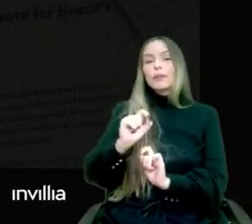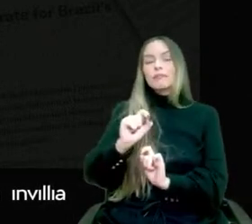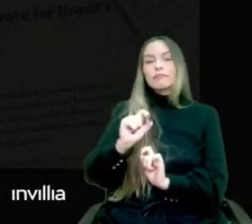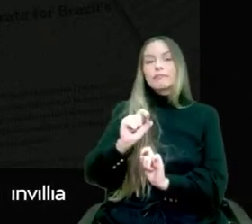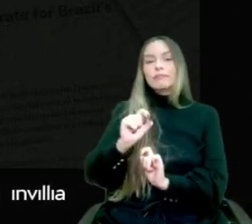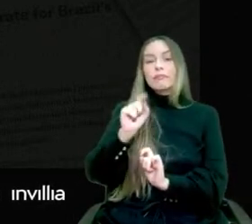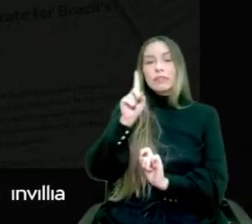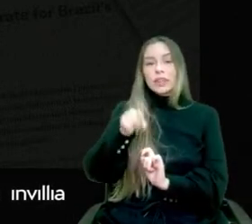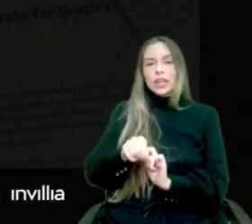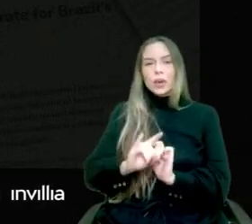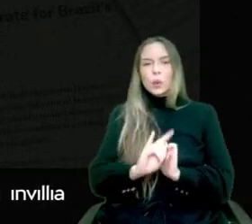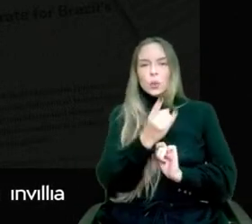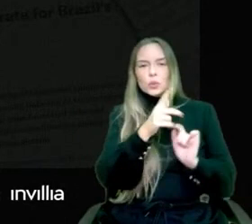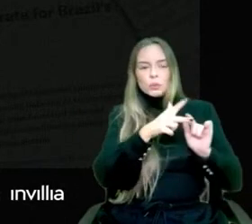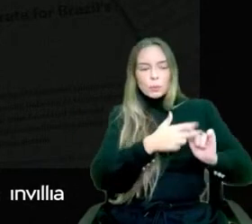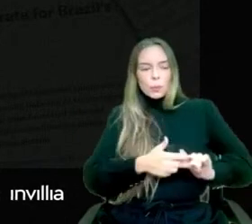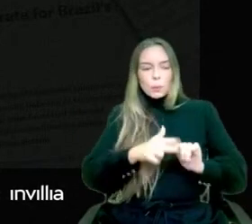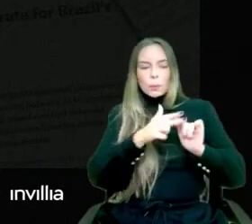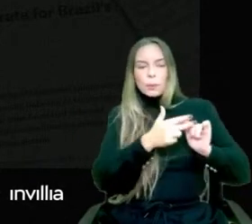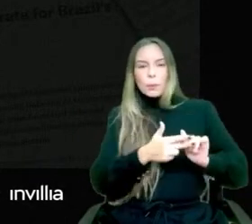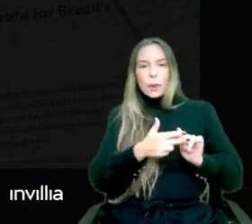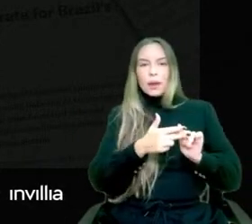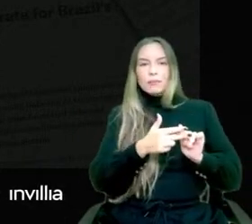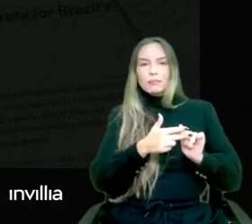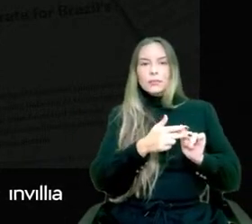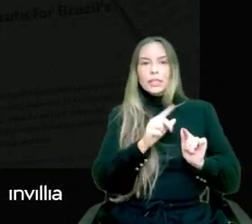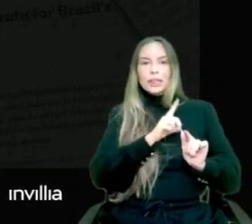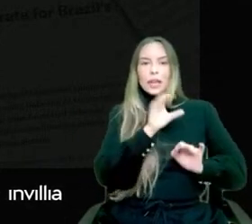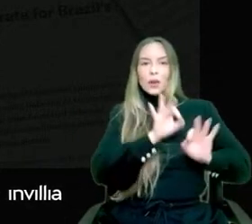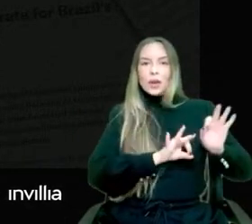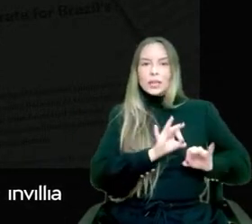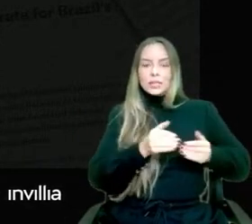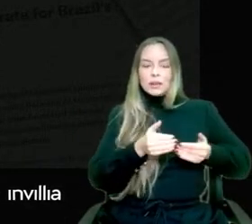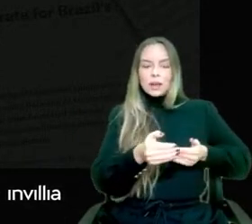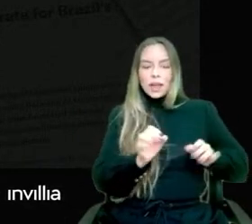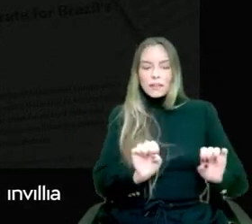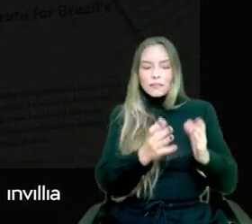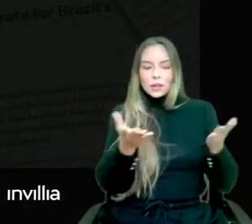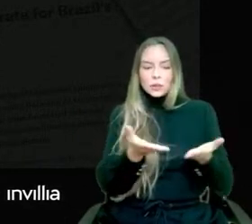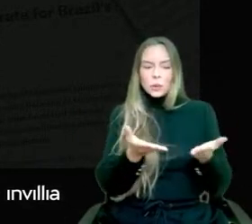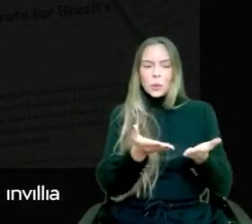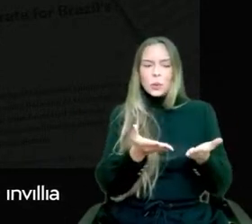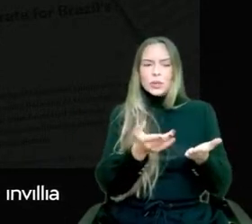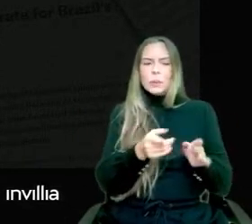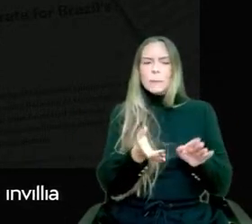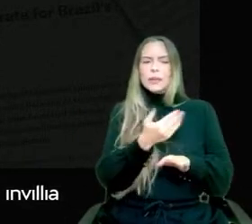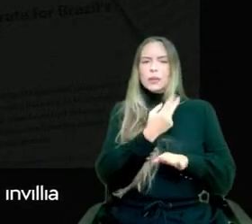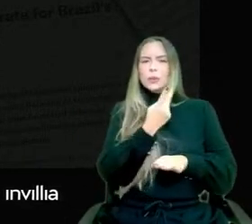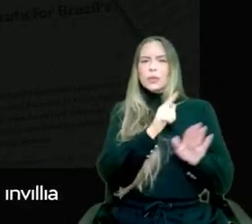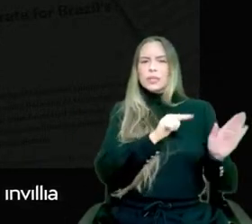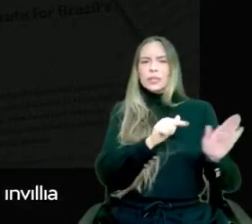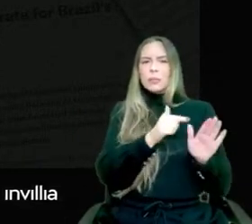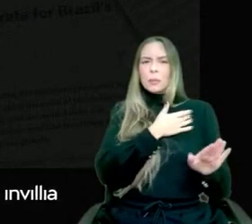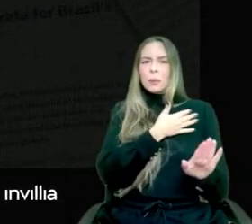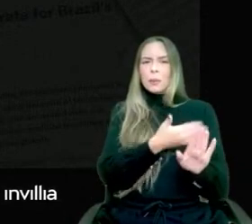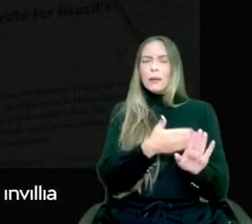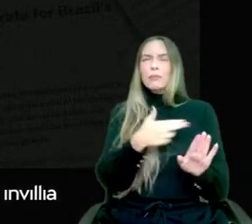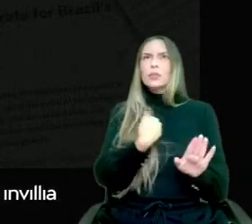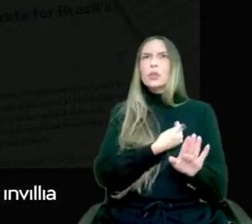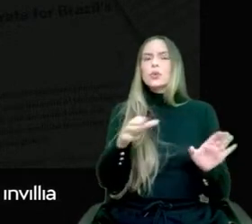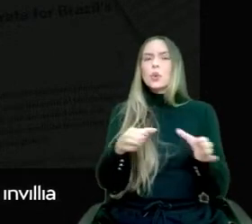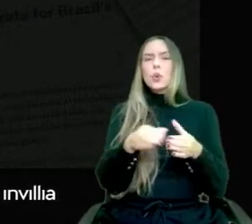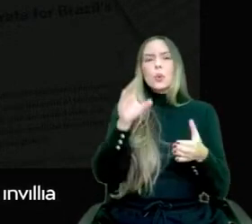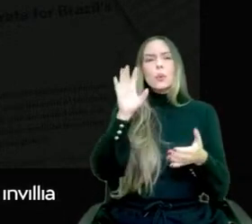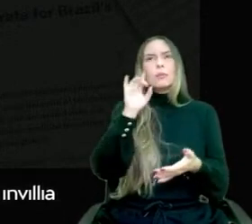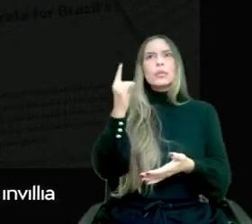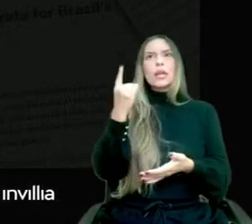this year's event in the last two weeks, we decided our group had the obligation to contribute to the